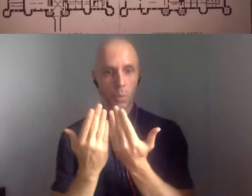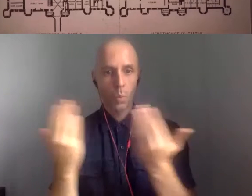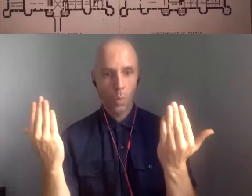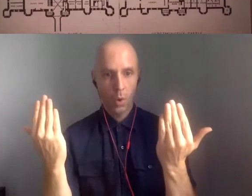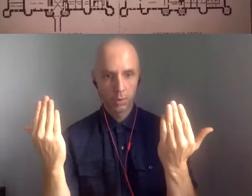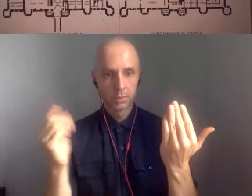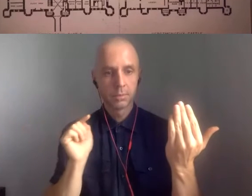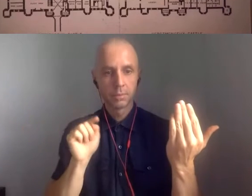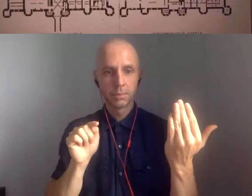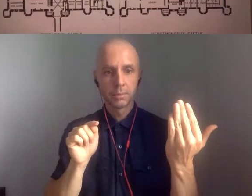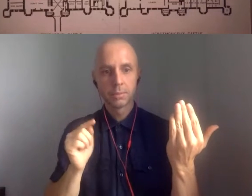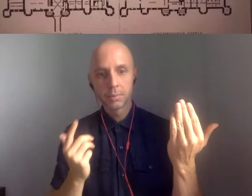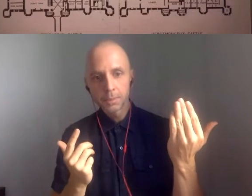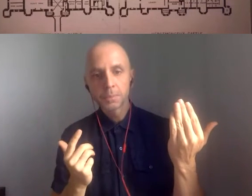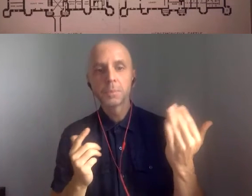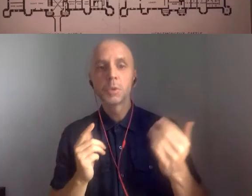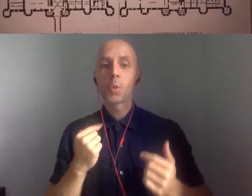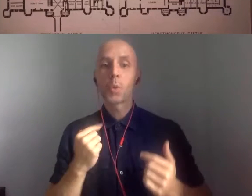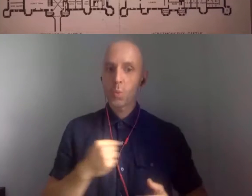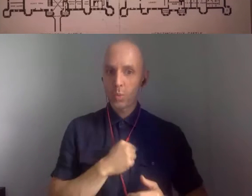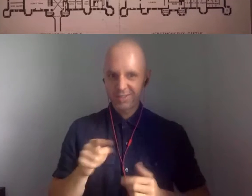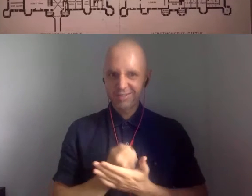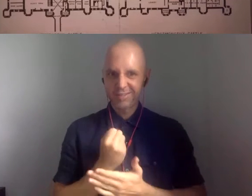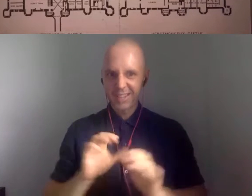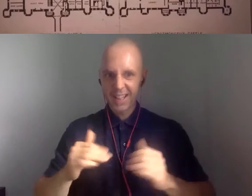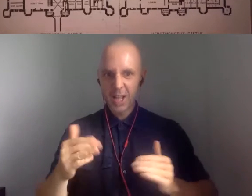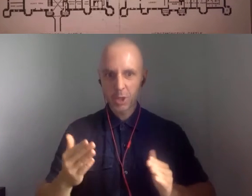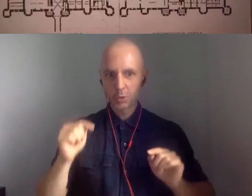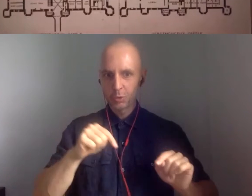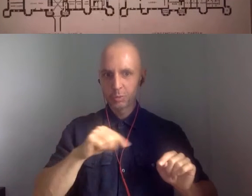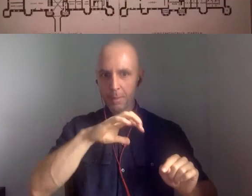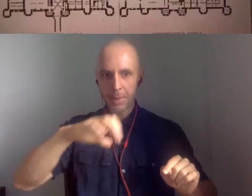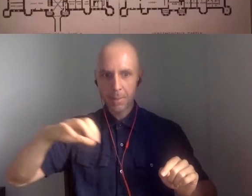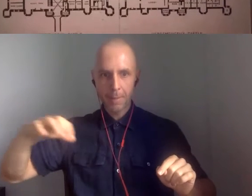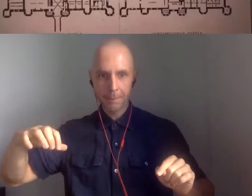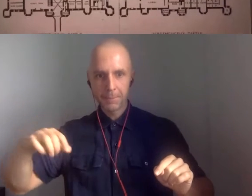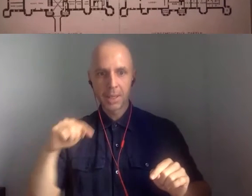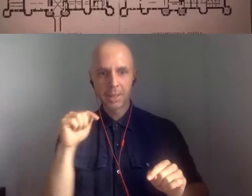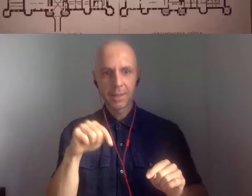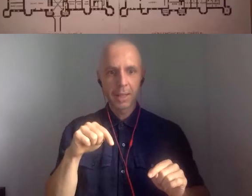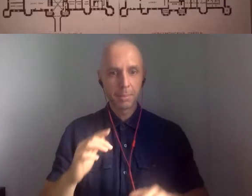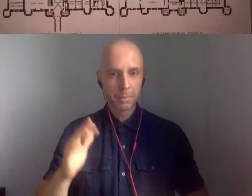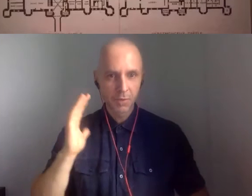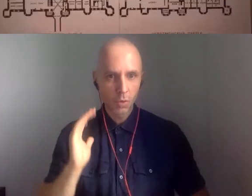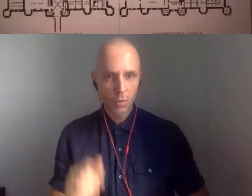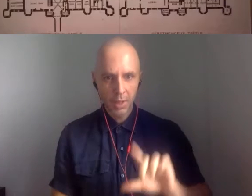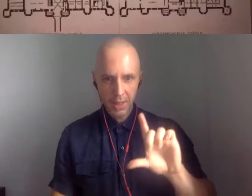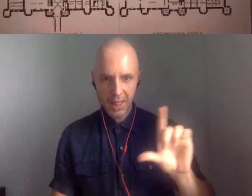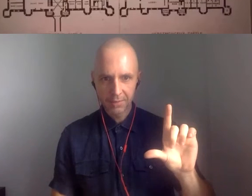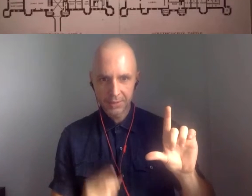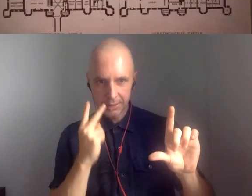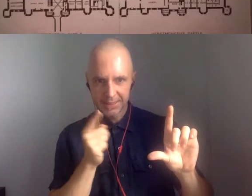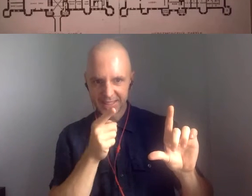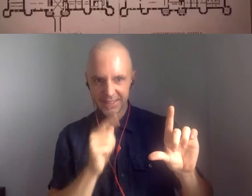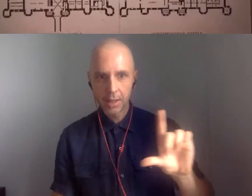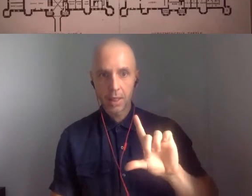predominantly for our classrooms, they were almost all service spaces. You can see on the left-hand side, on